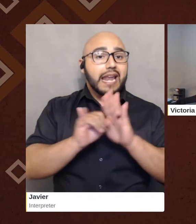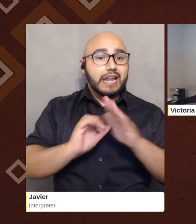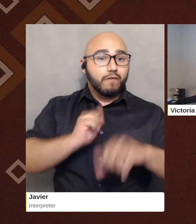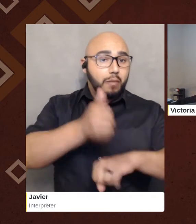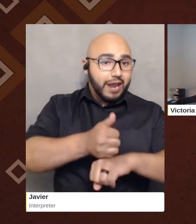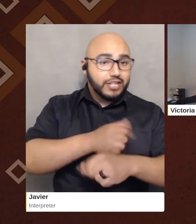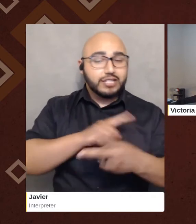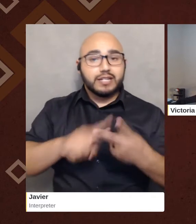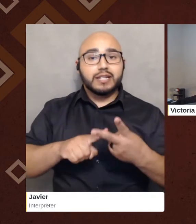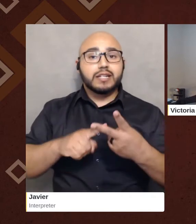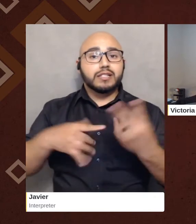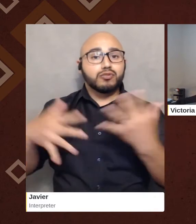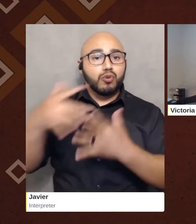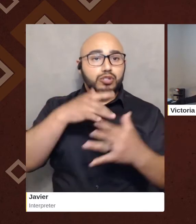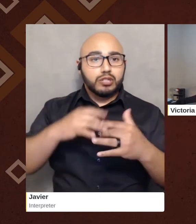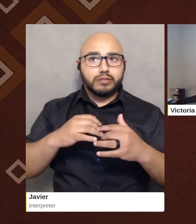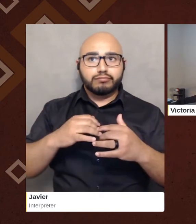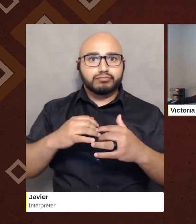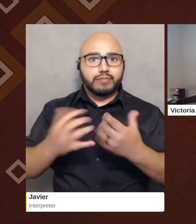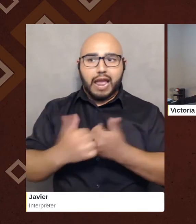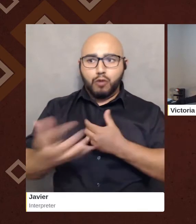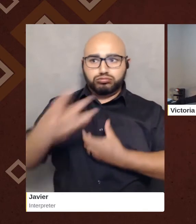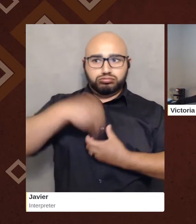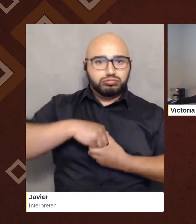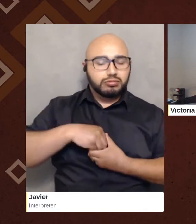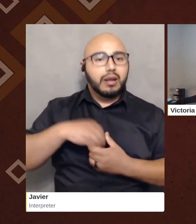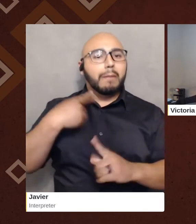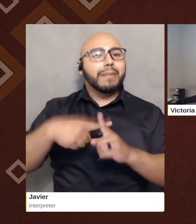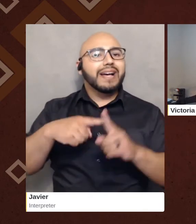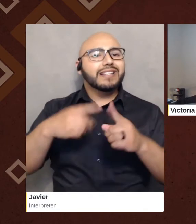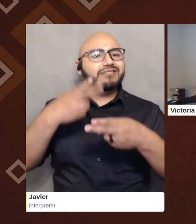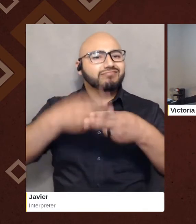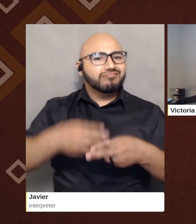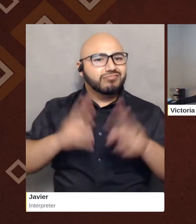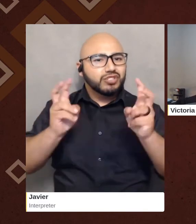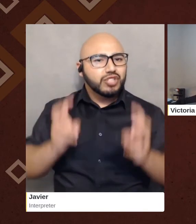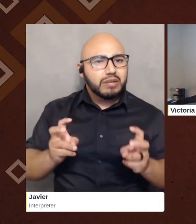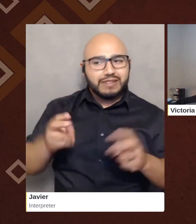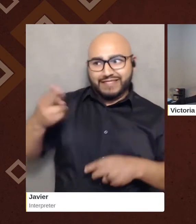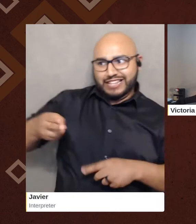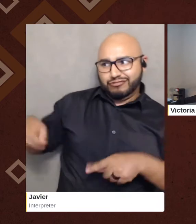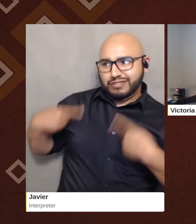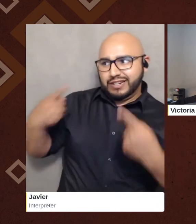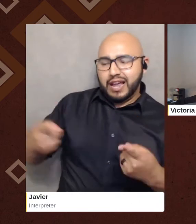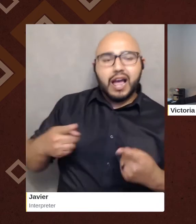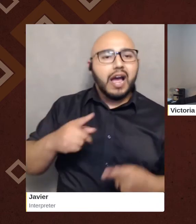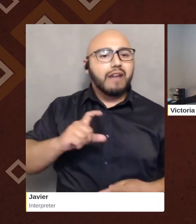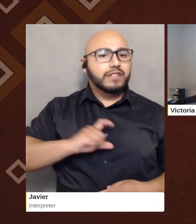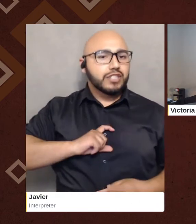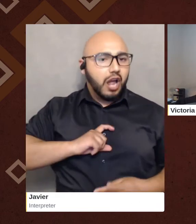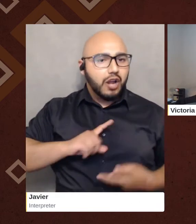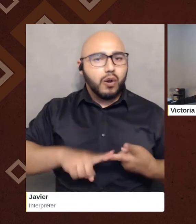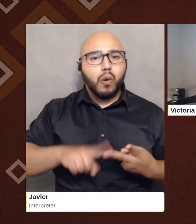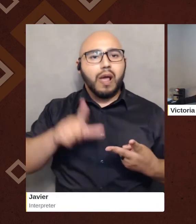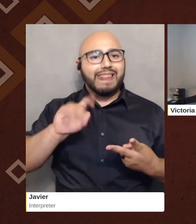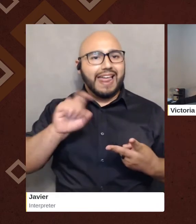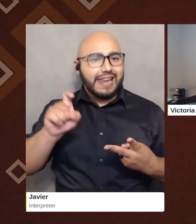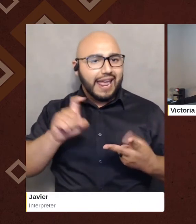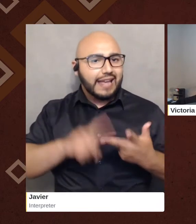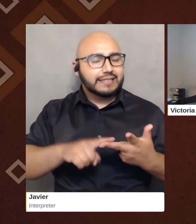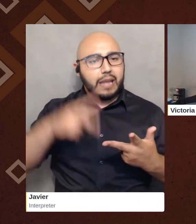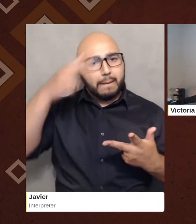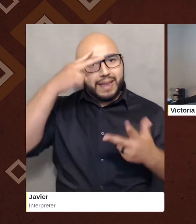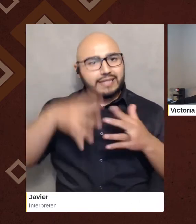the history of evolution, of terms like Chicano, Latinx, Mexican-American, and more, and